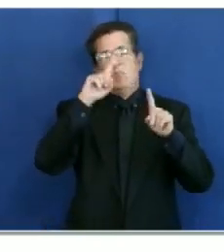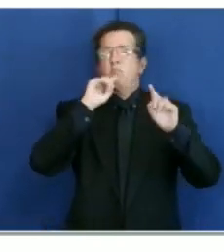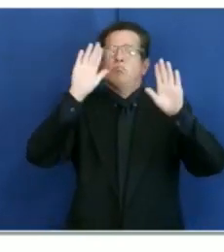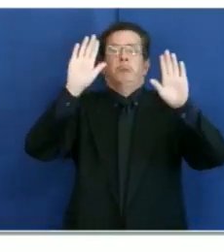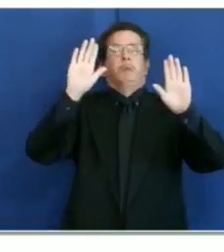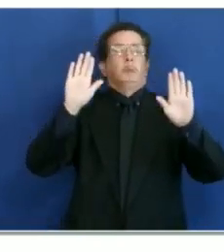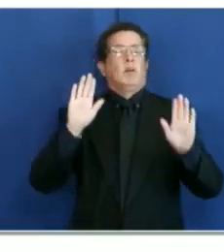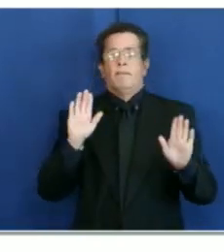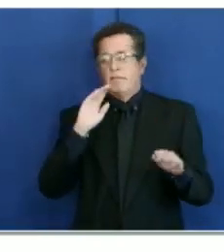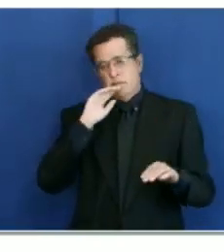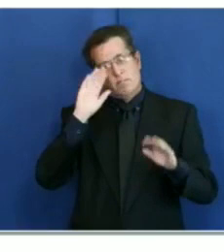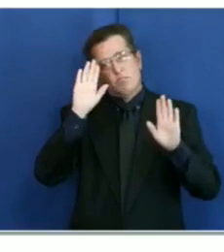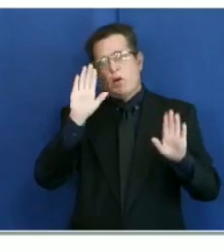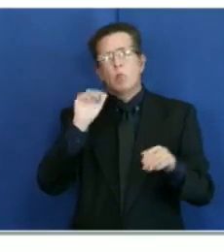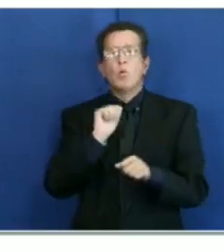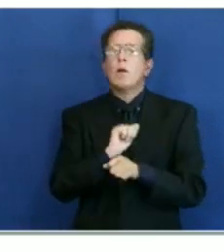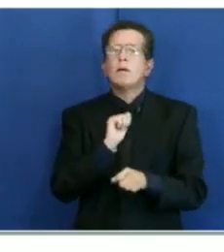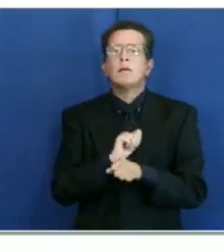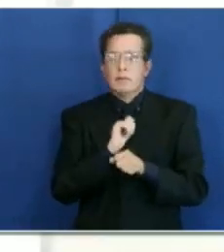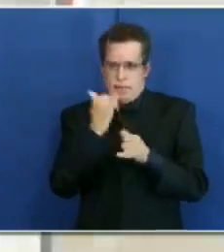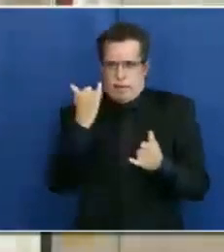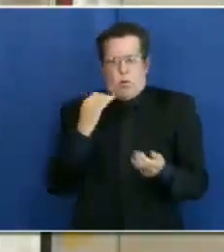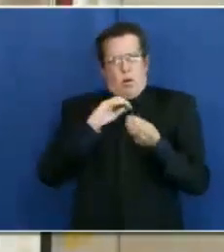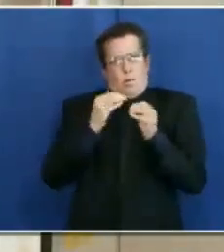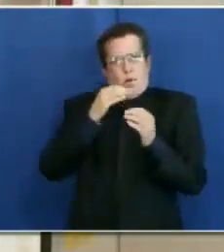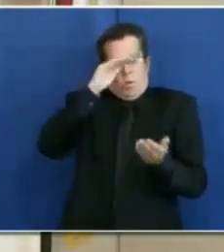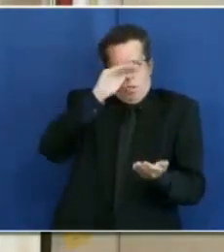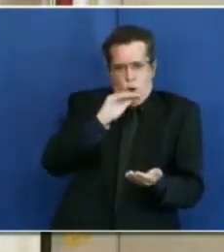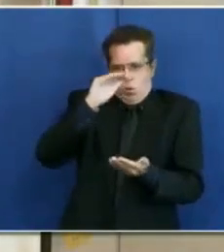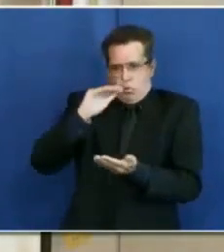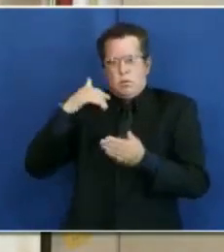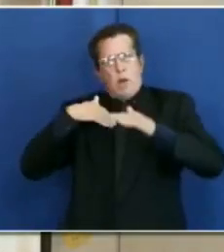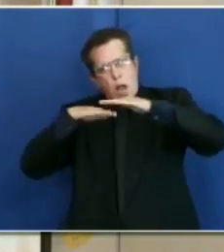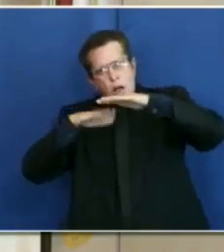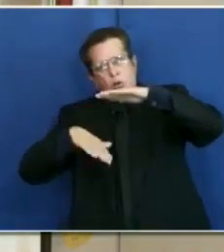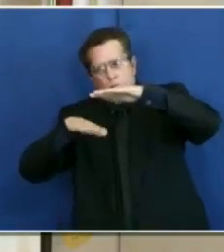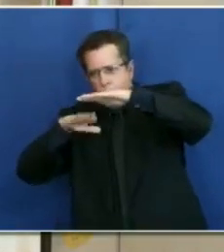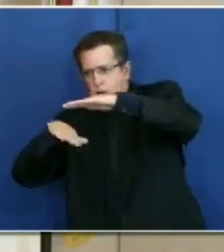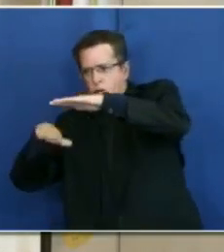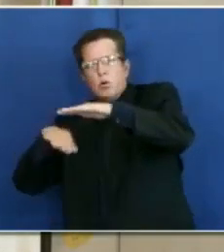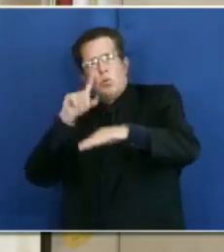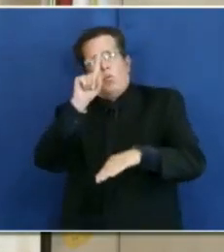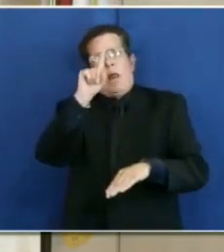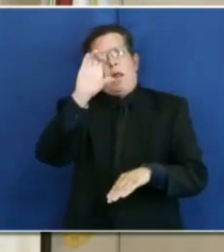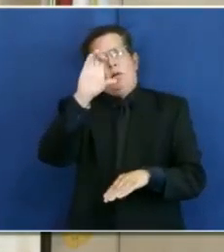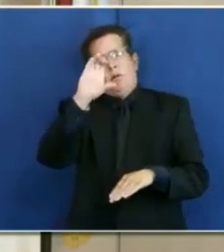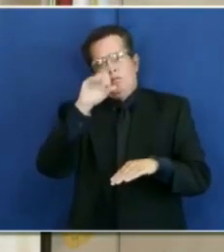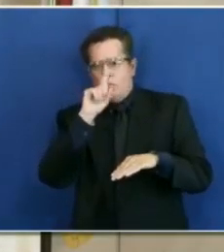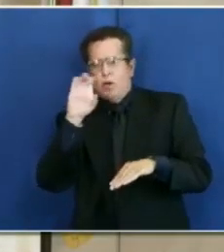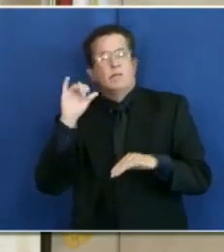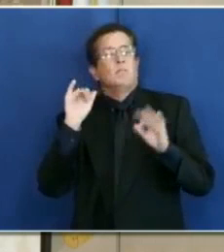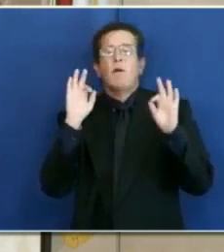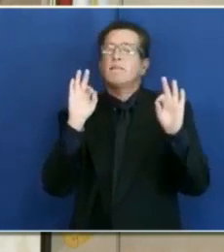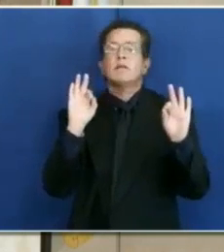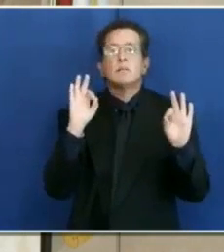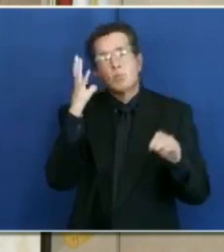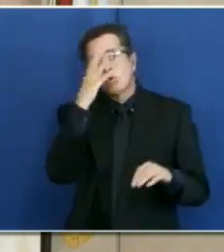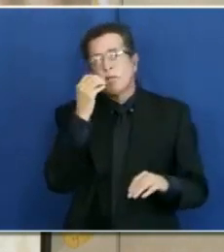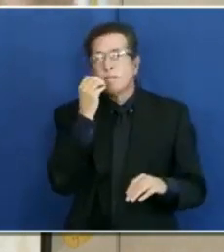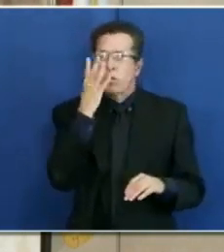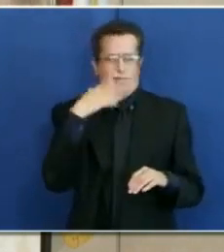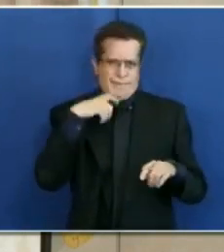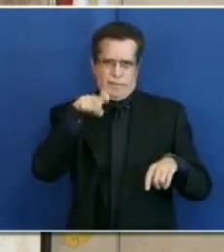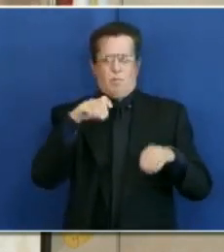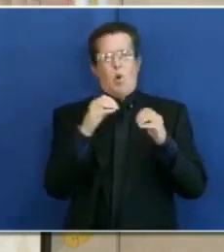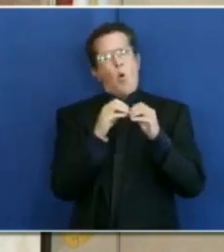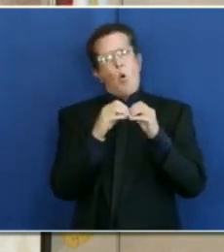in helping to push our case rates below 100. So we have to continue to do that. That cannot